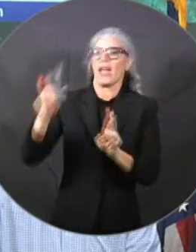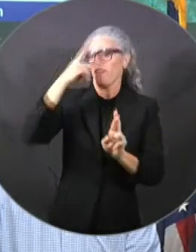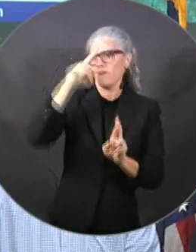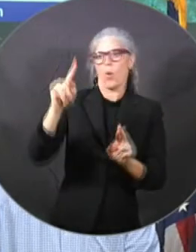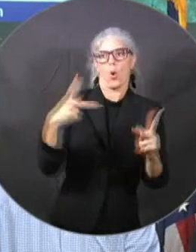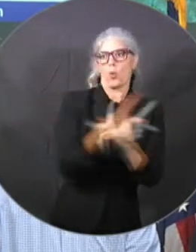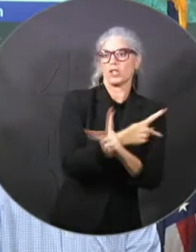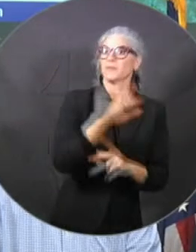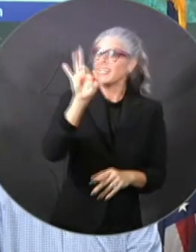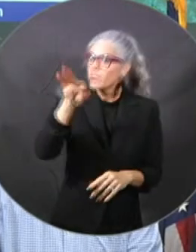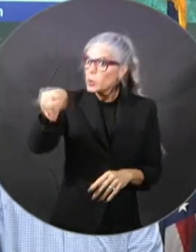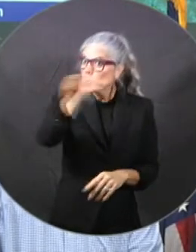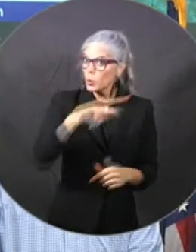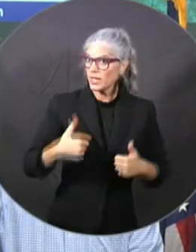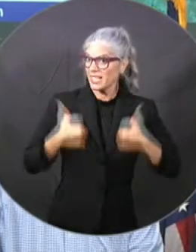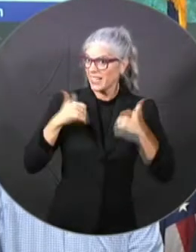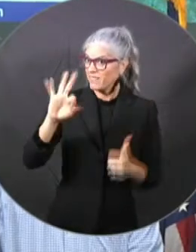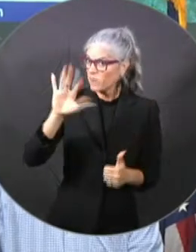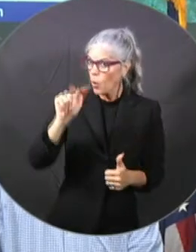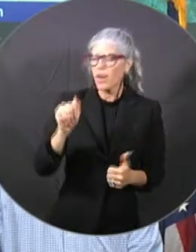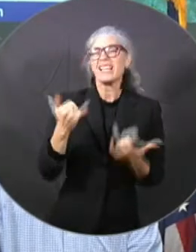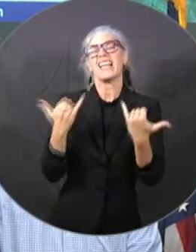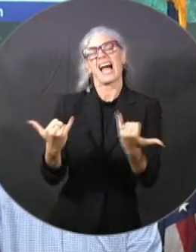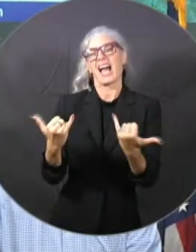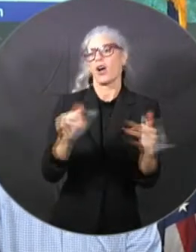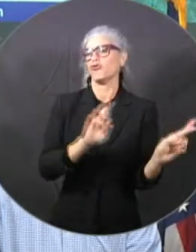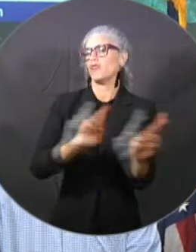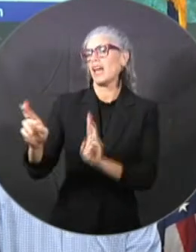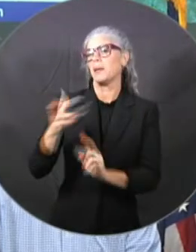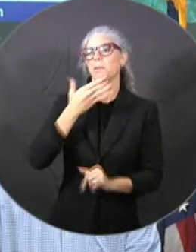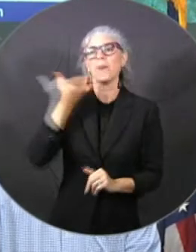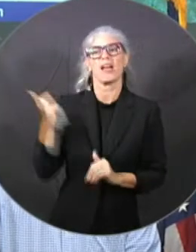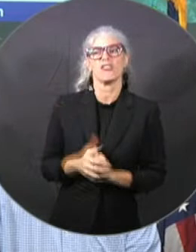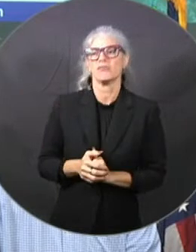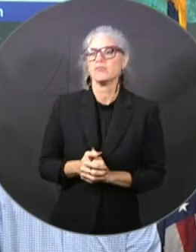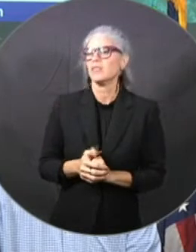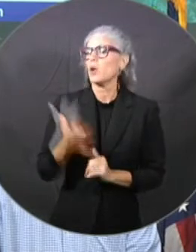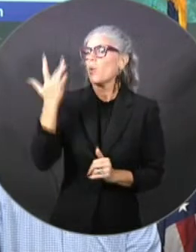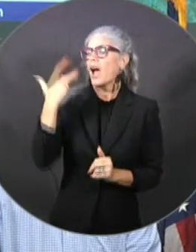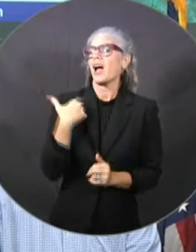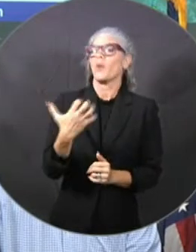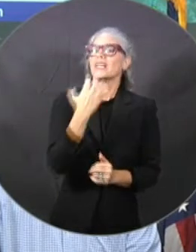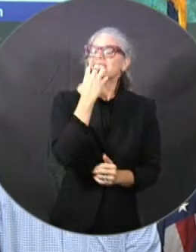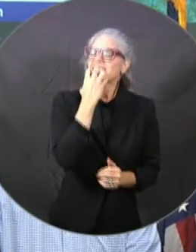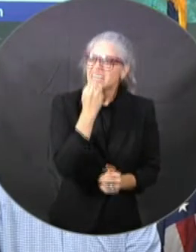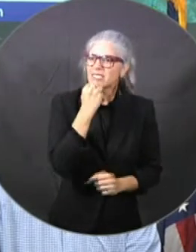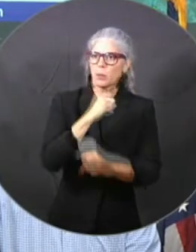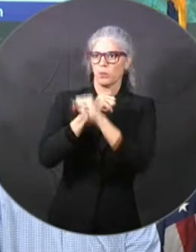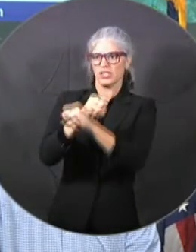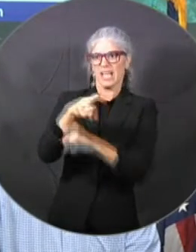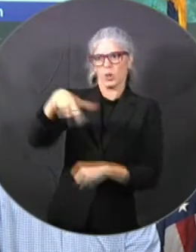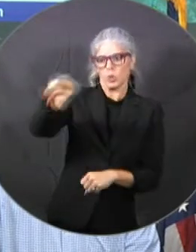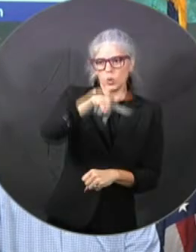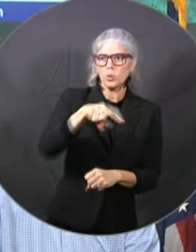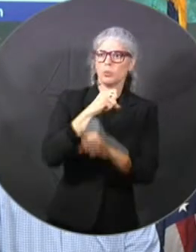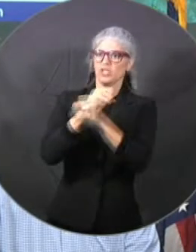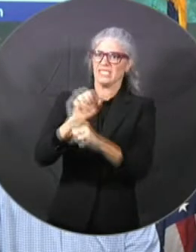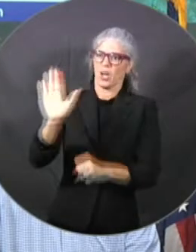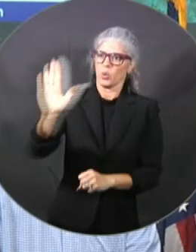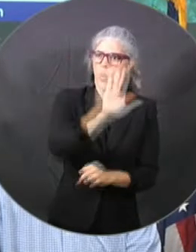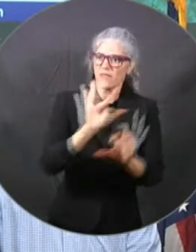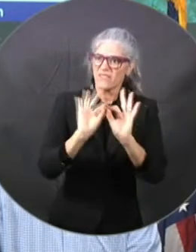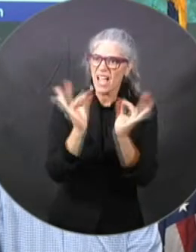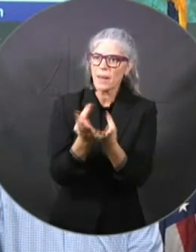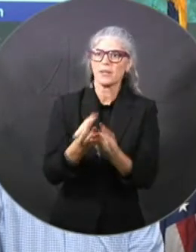need to be able to protect yourself, your family, your property. Expect impacts from this storm. If you're on the Gulf Coast of Florida,